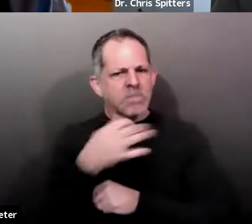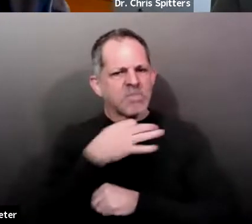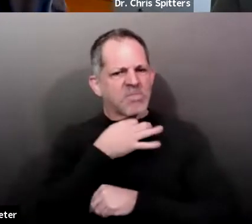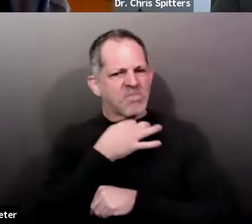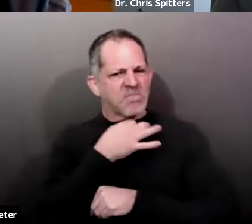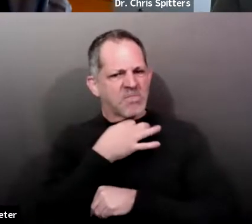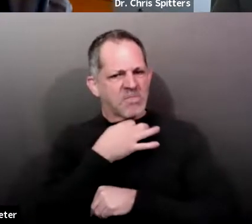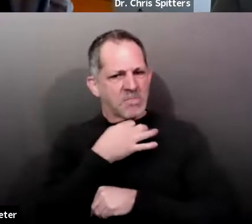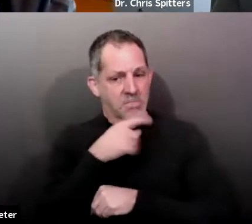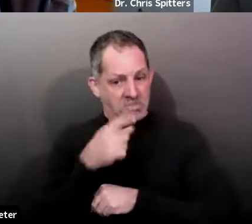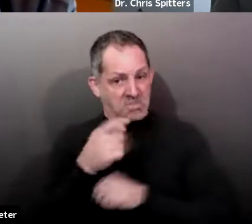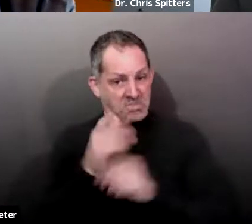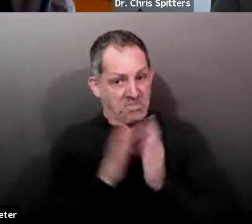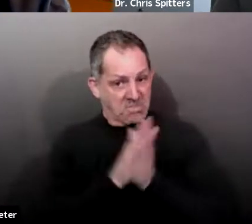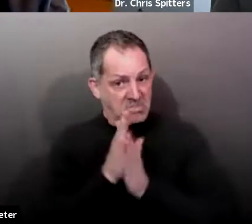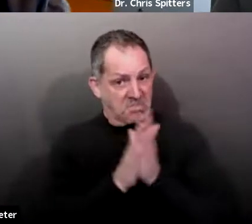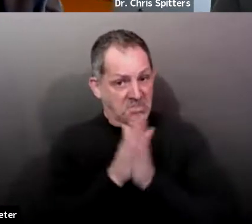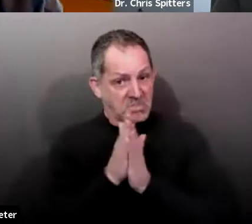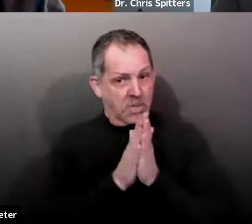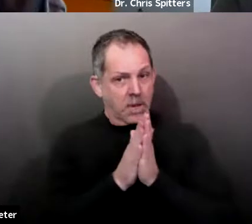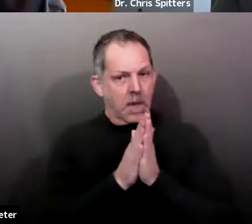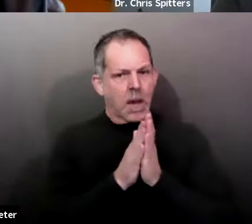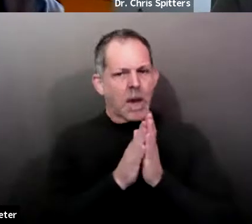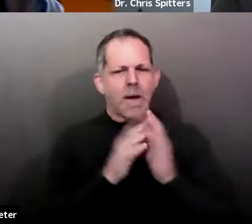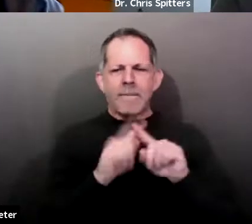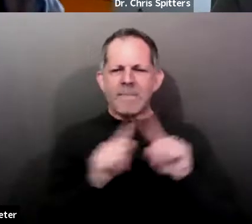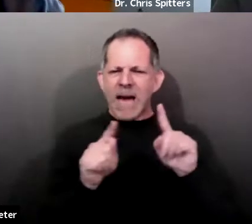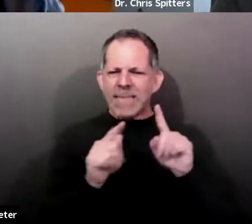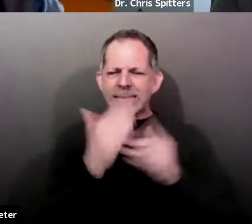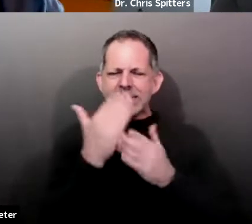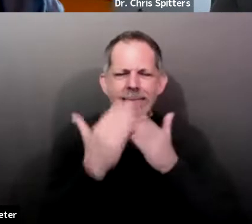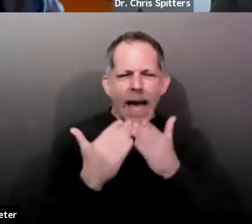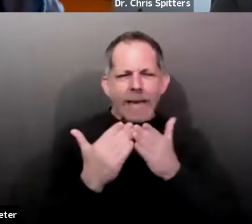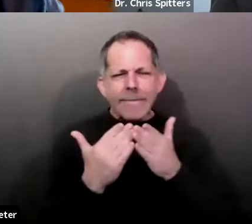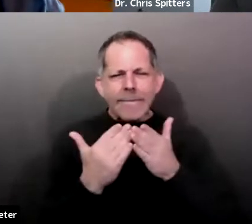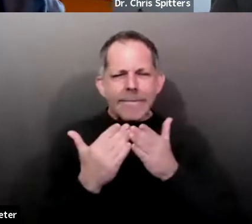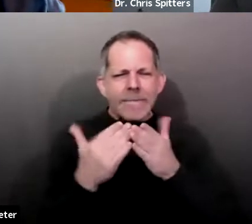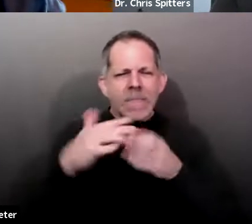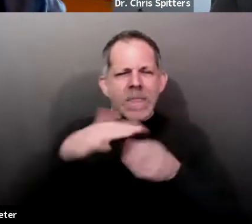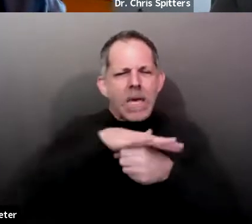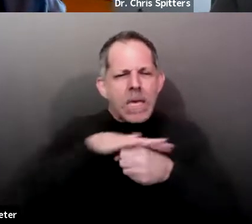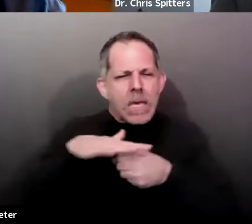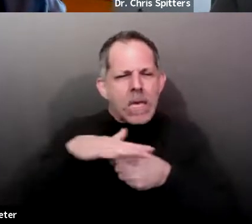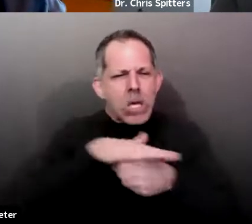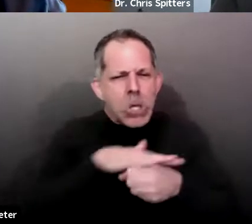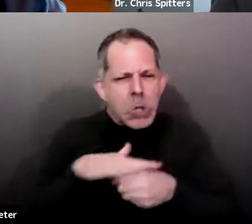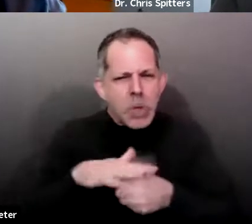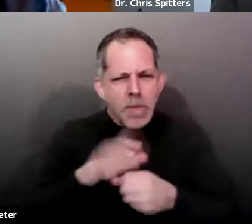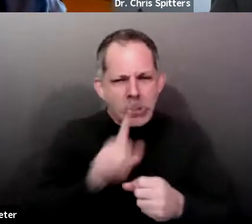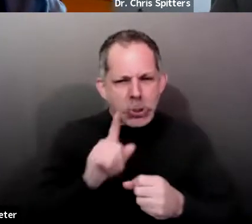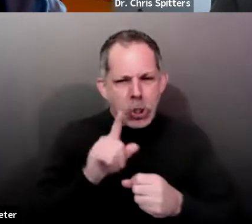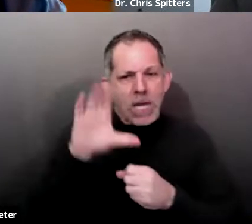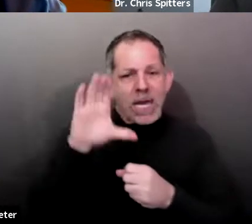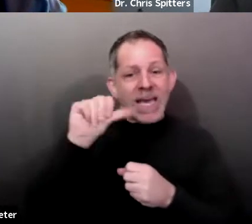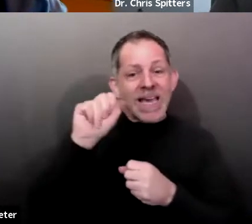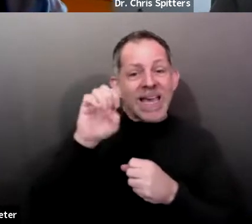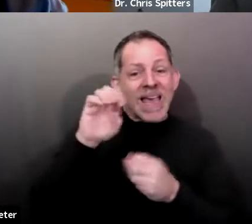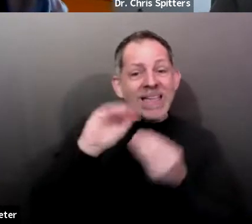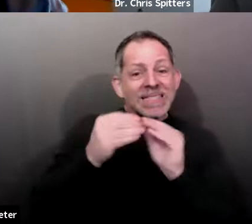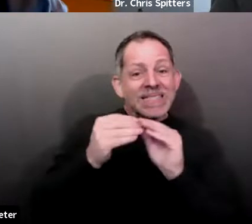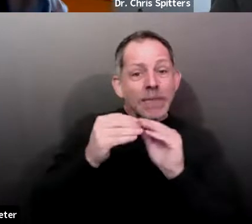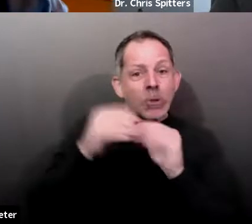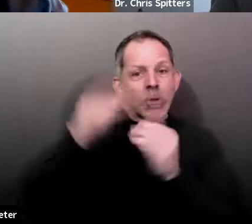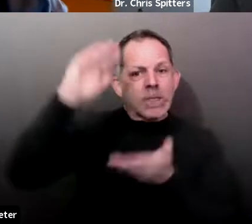some, uh, trepidation, uh, we want to keep the case counts going down. So we're asking everybody to continue to,